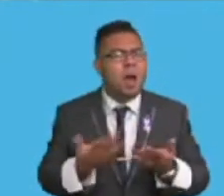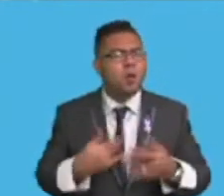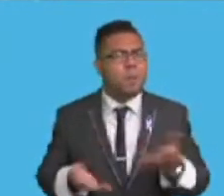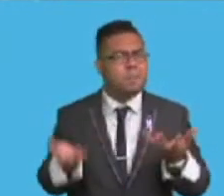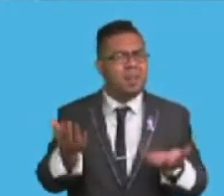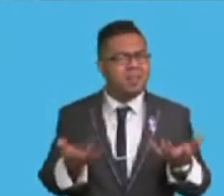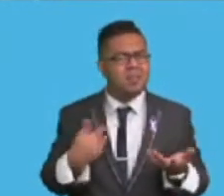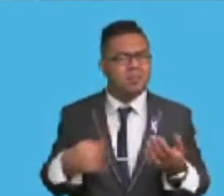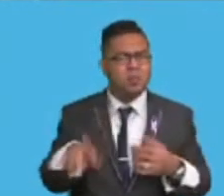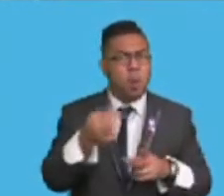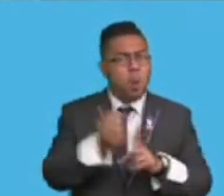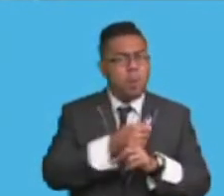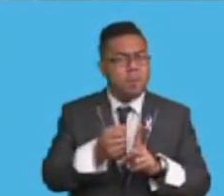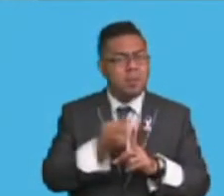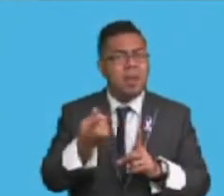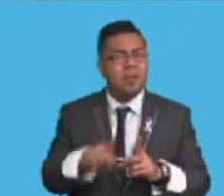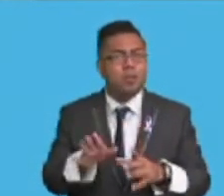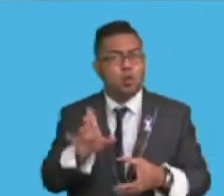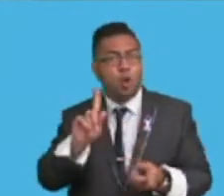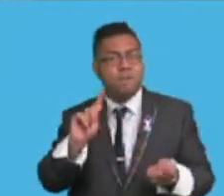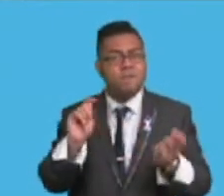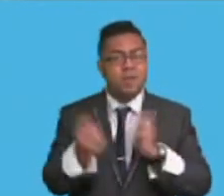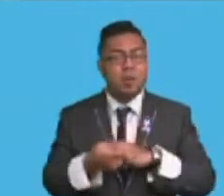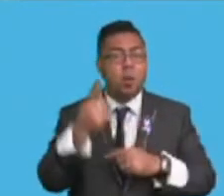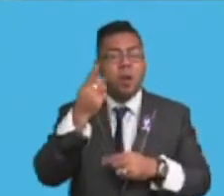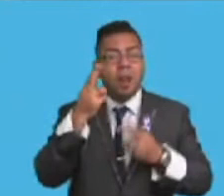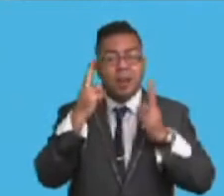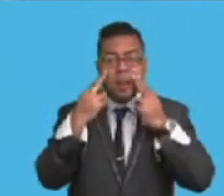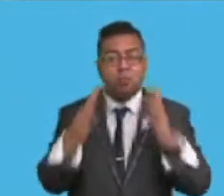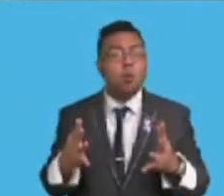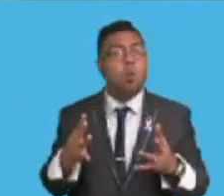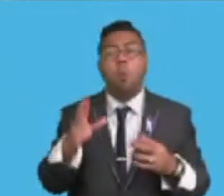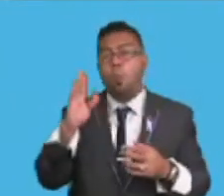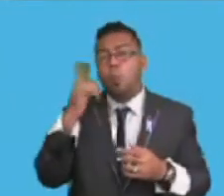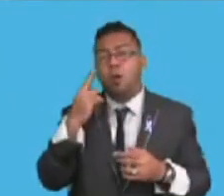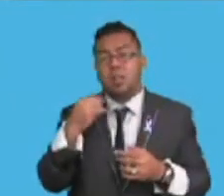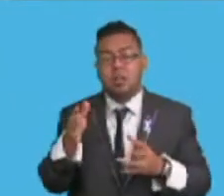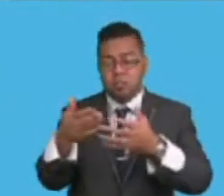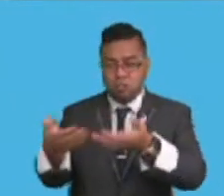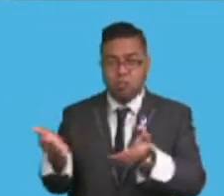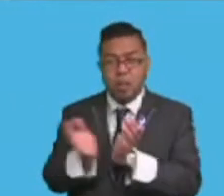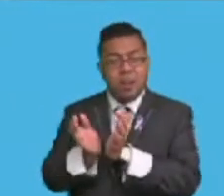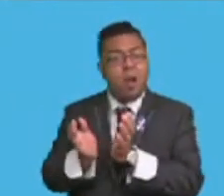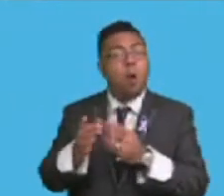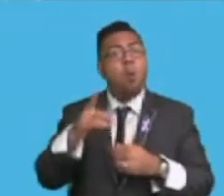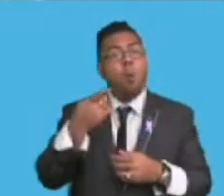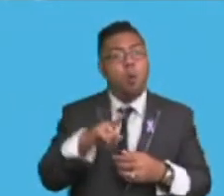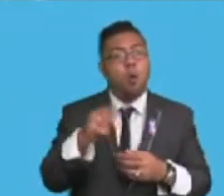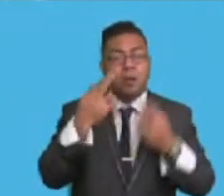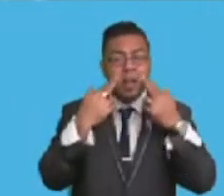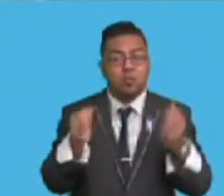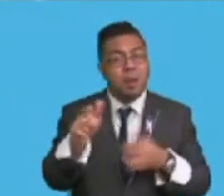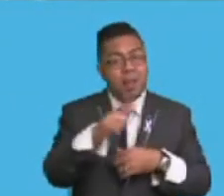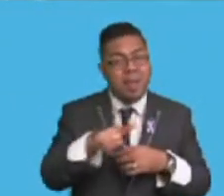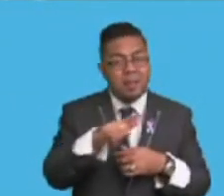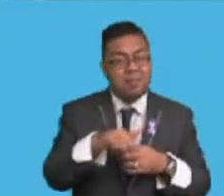need to, one, logging and need to convert natural watersheds, natural forest land into agricultural land without